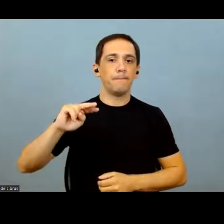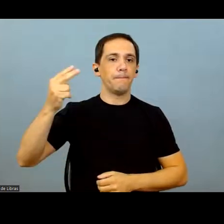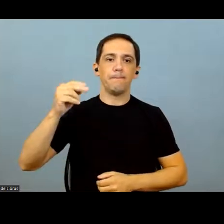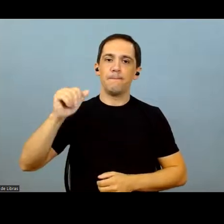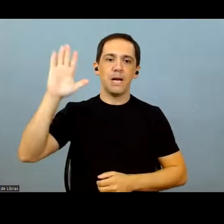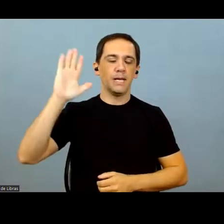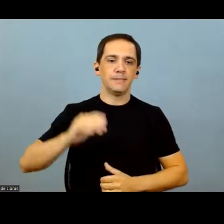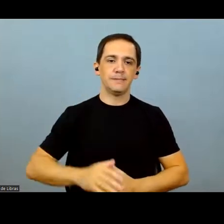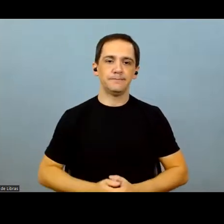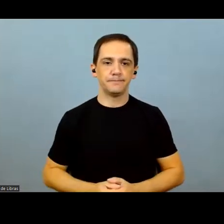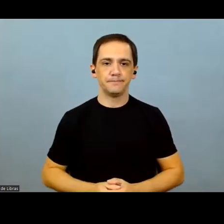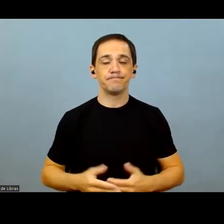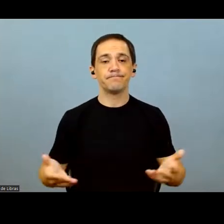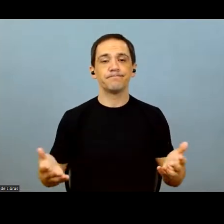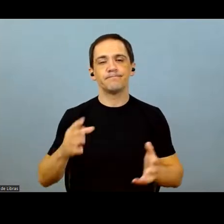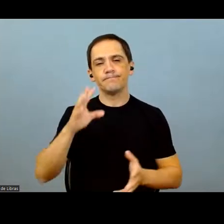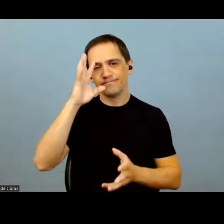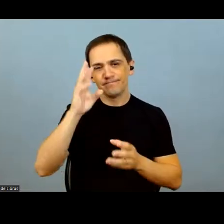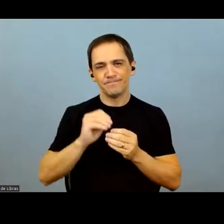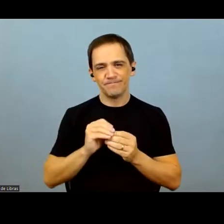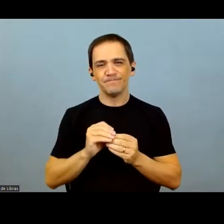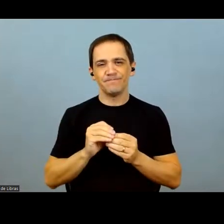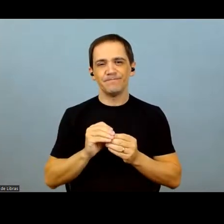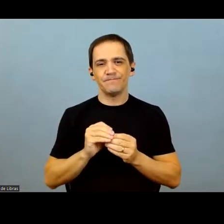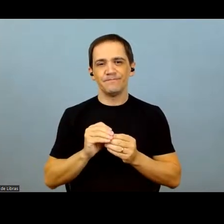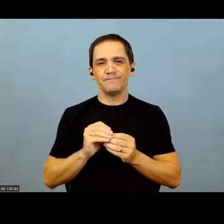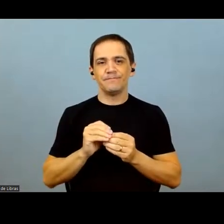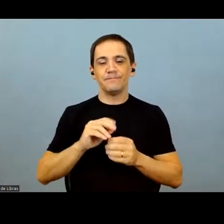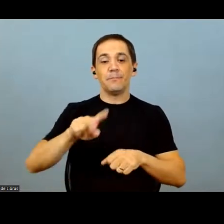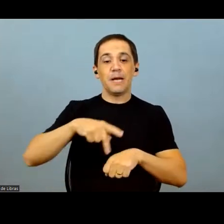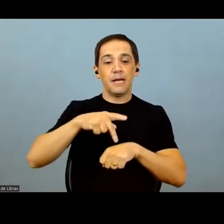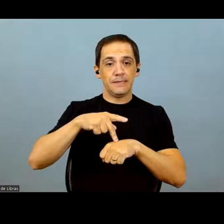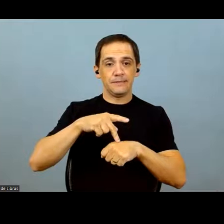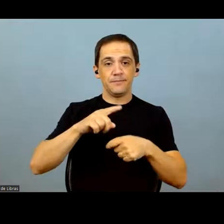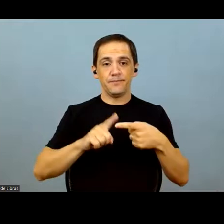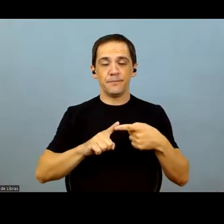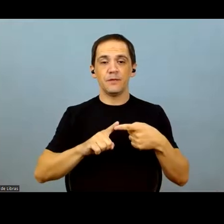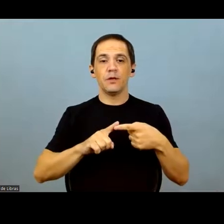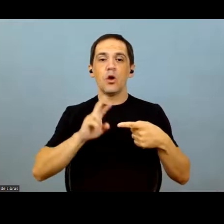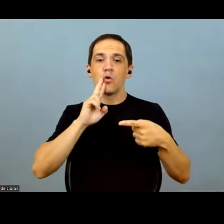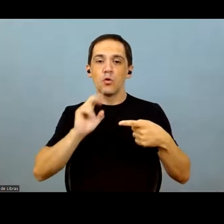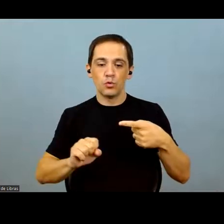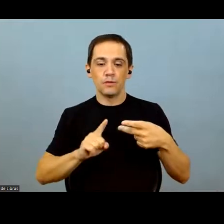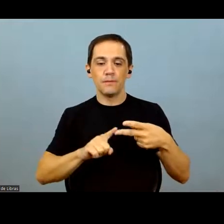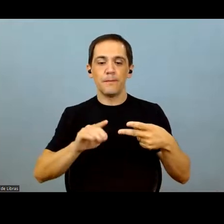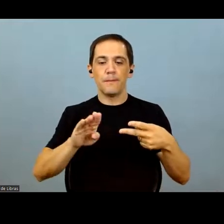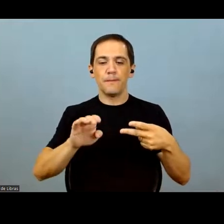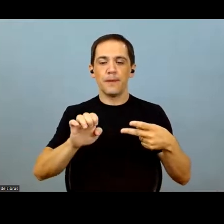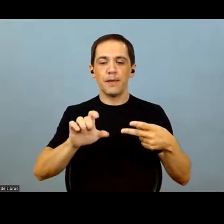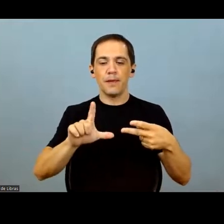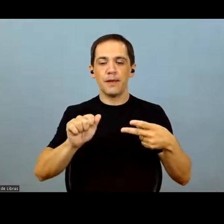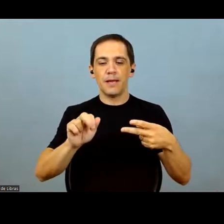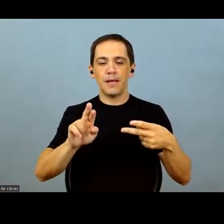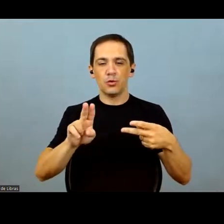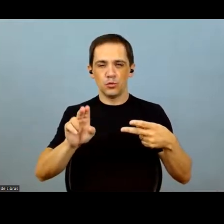we're getting higher spot prices than future prices. So, considering the conflict and the